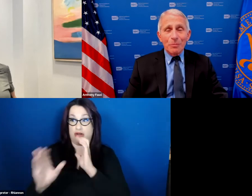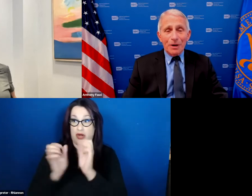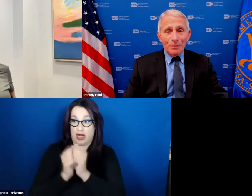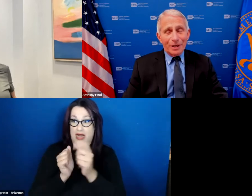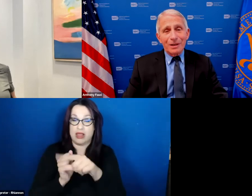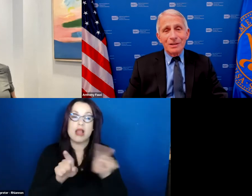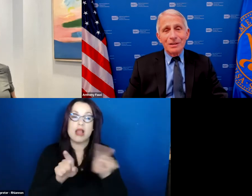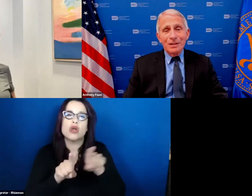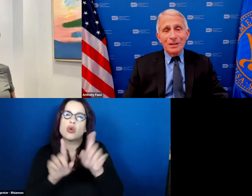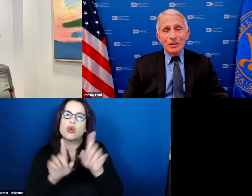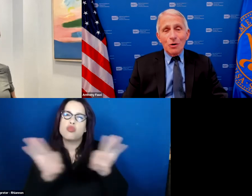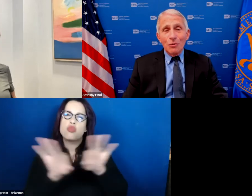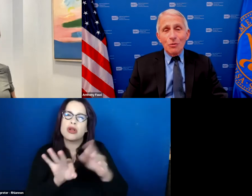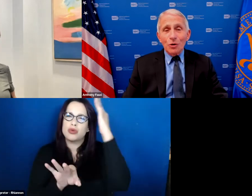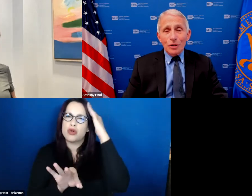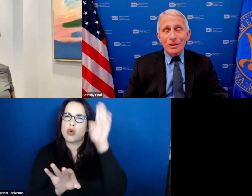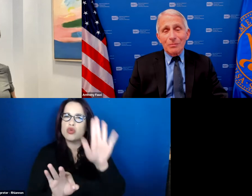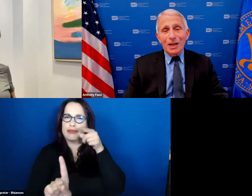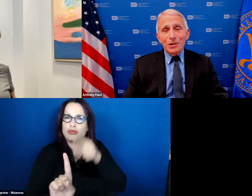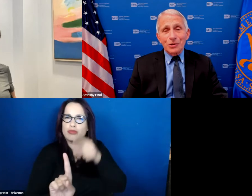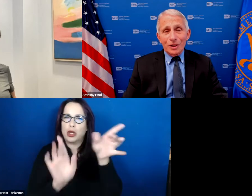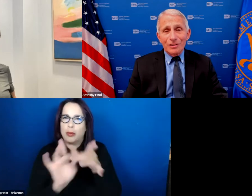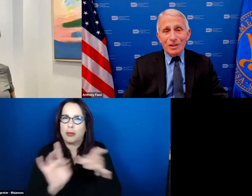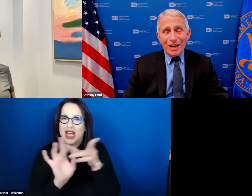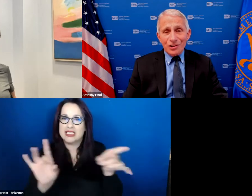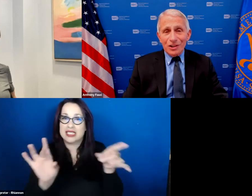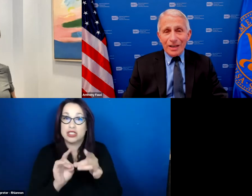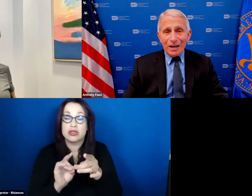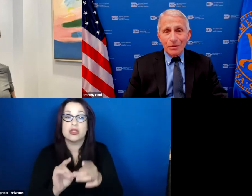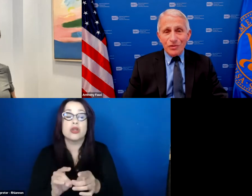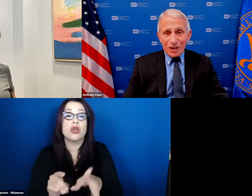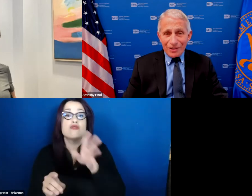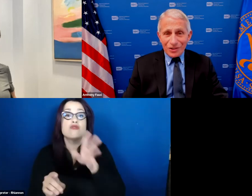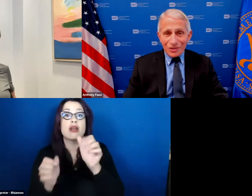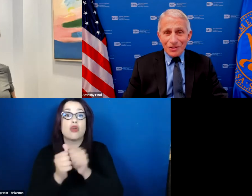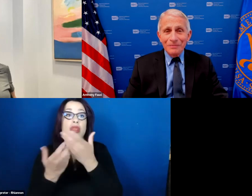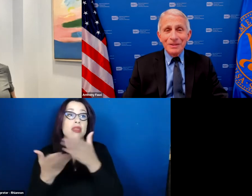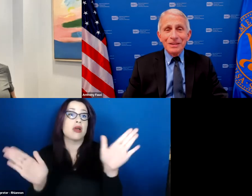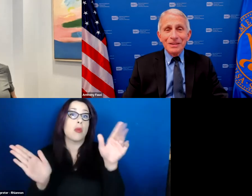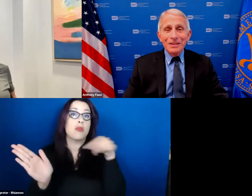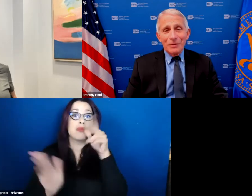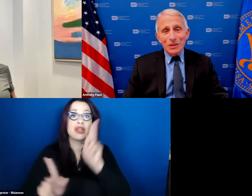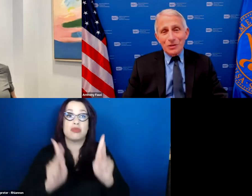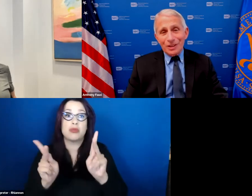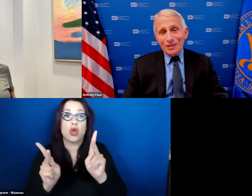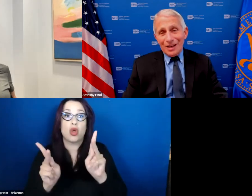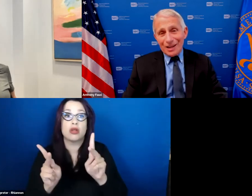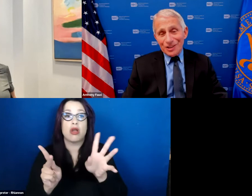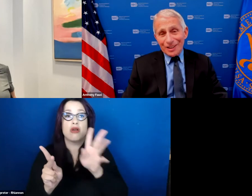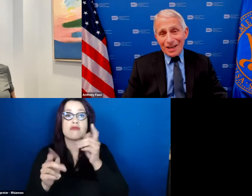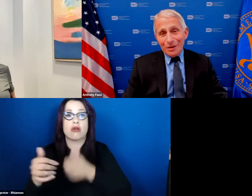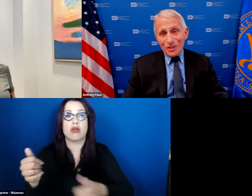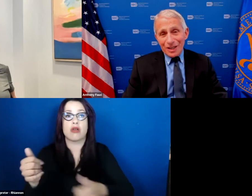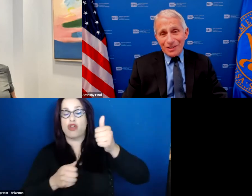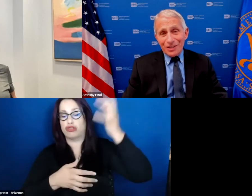the general public don't talk to them like you're talking to the national academy of sciences and when you're talking to the